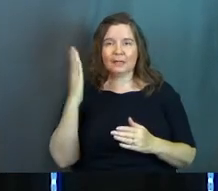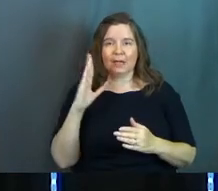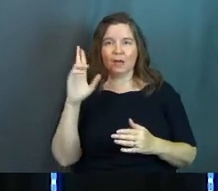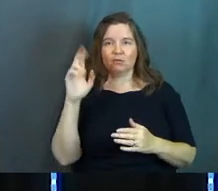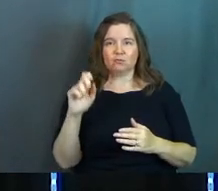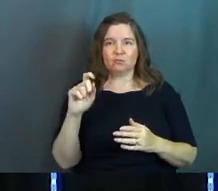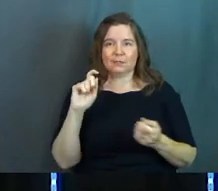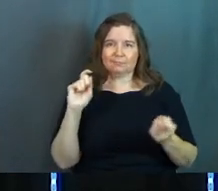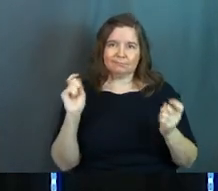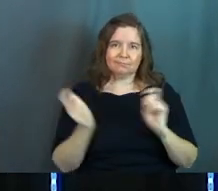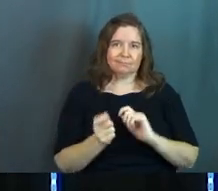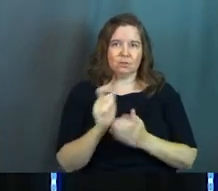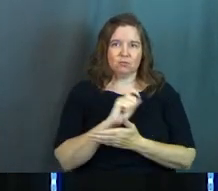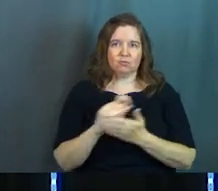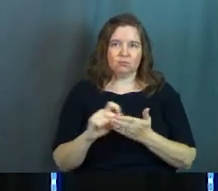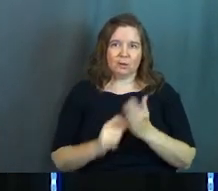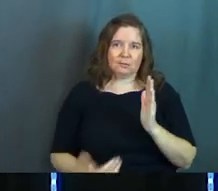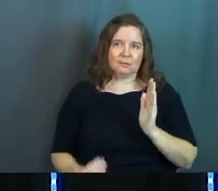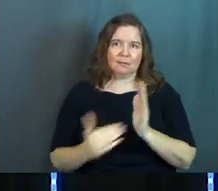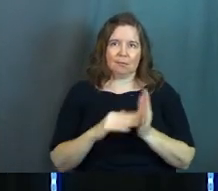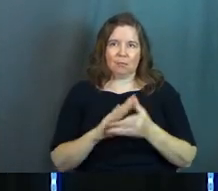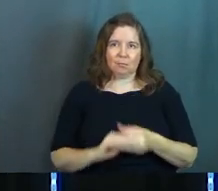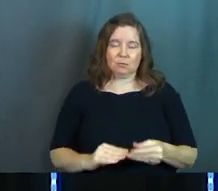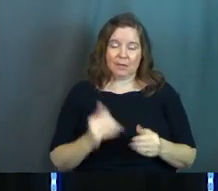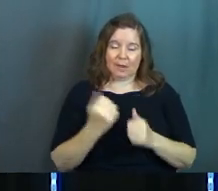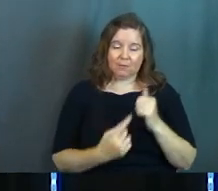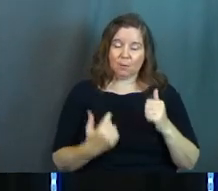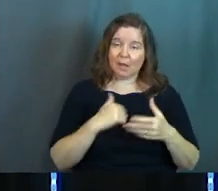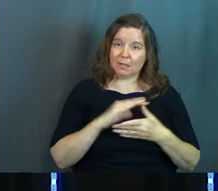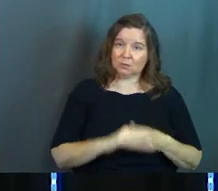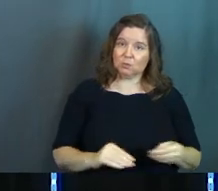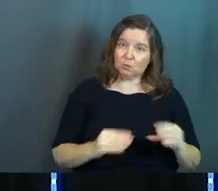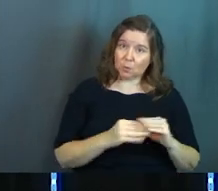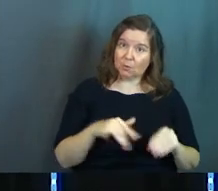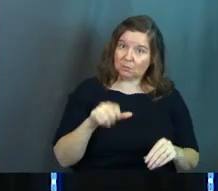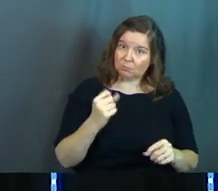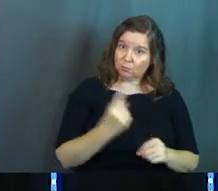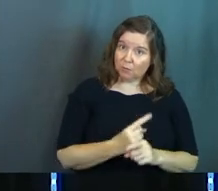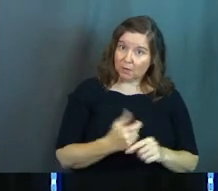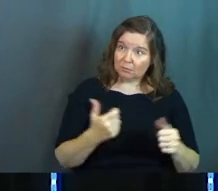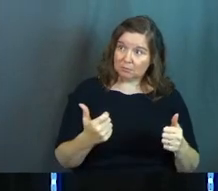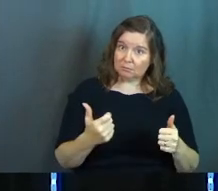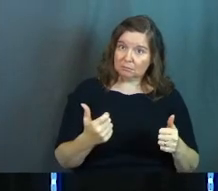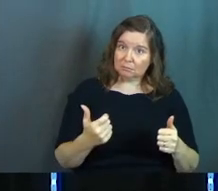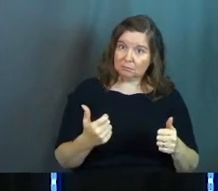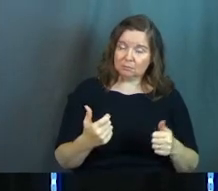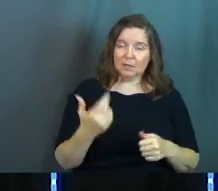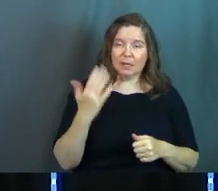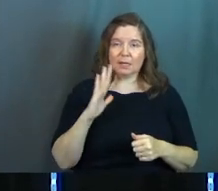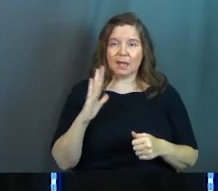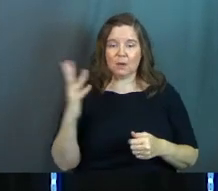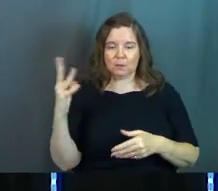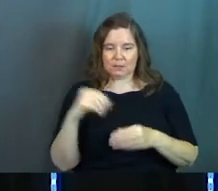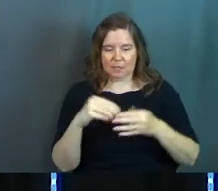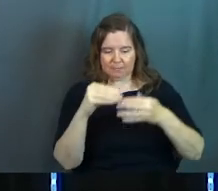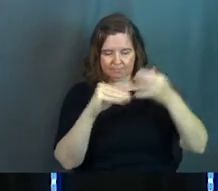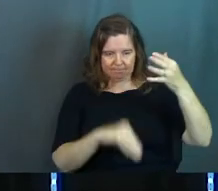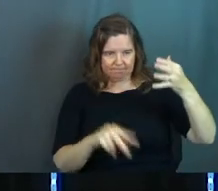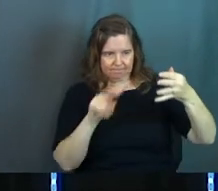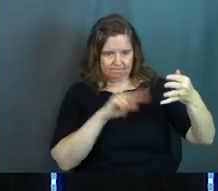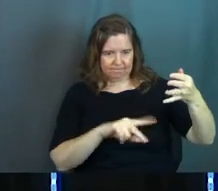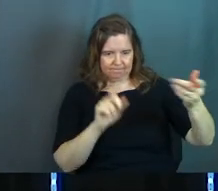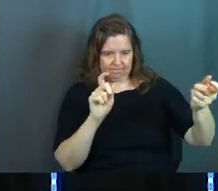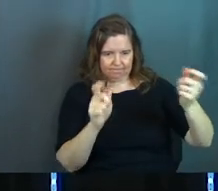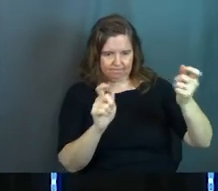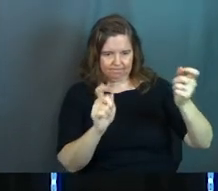rewrites our story. Every single one of us has a story. Yes? And God wants to come in and he wants